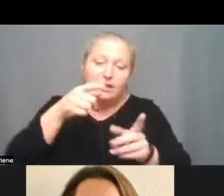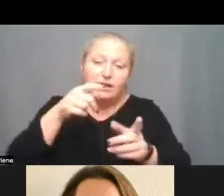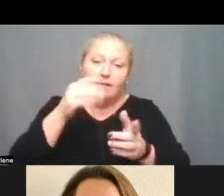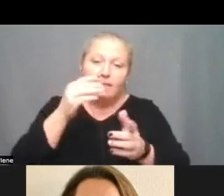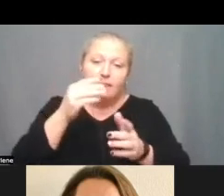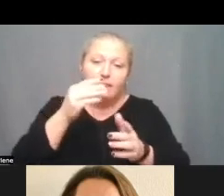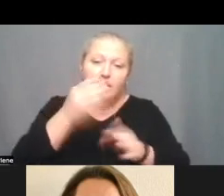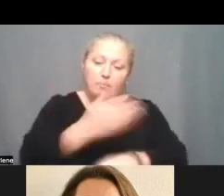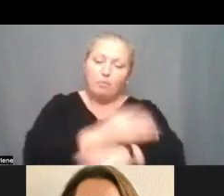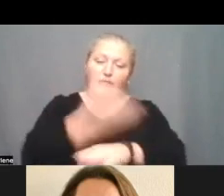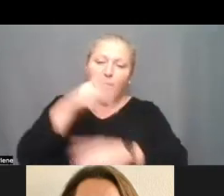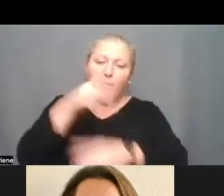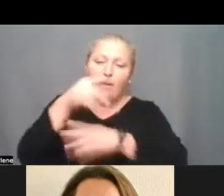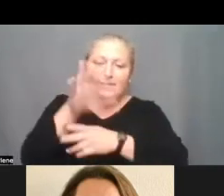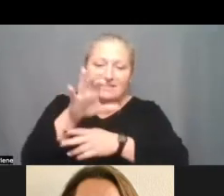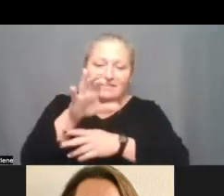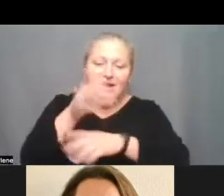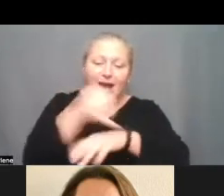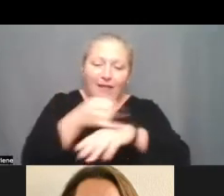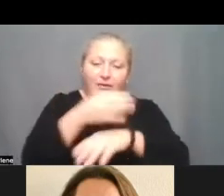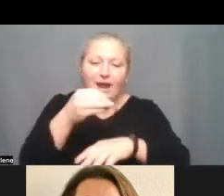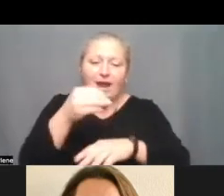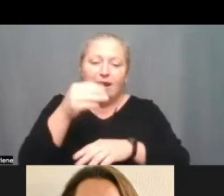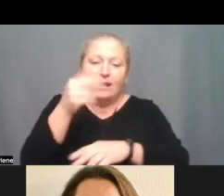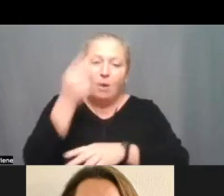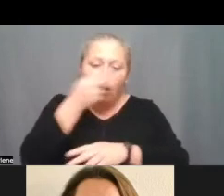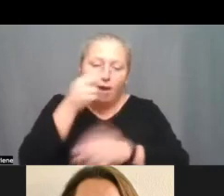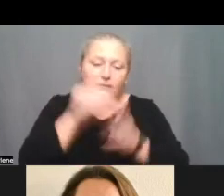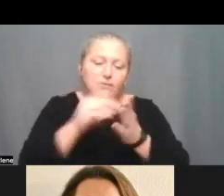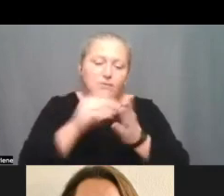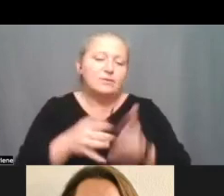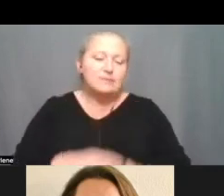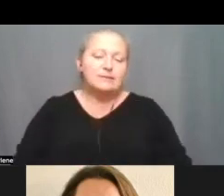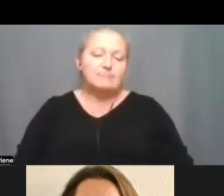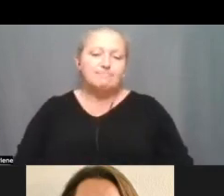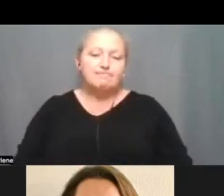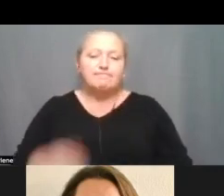our pacific islander native hawaiian students thank you